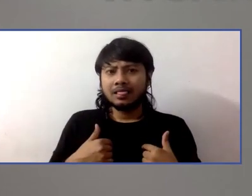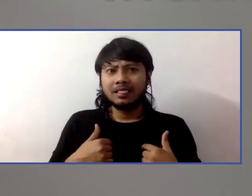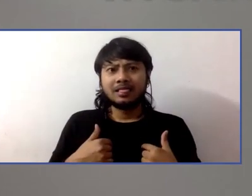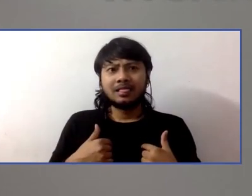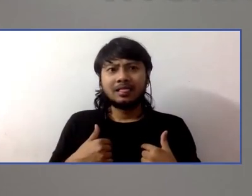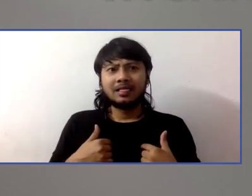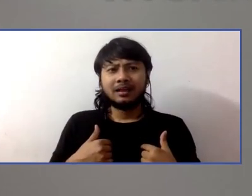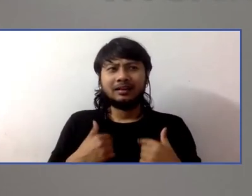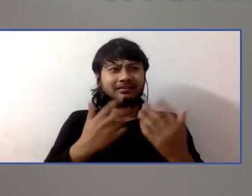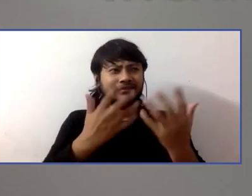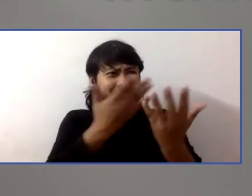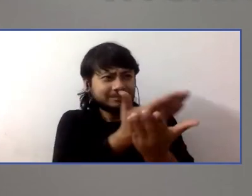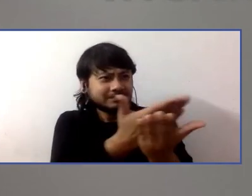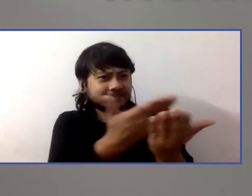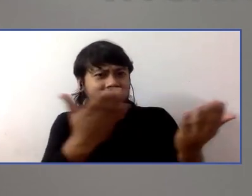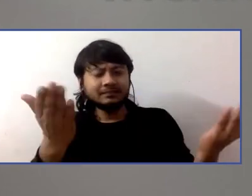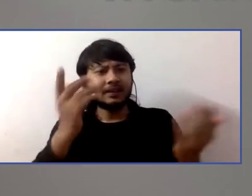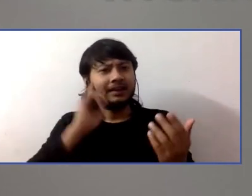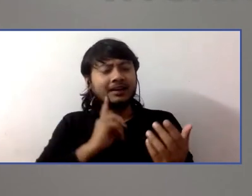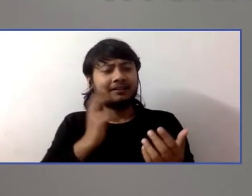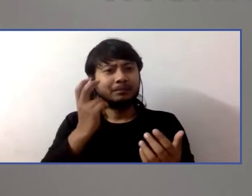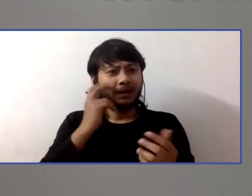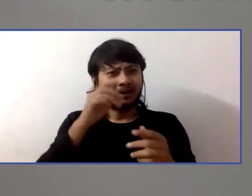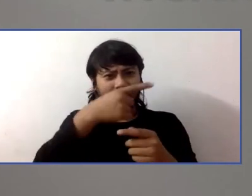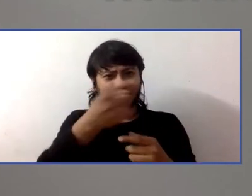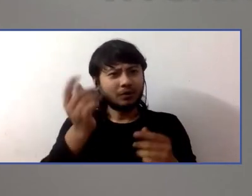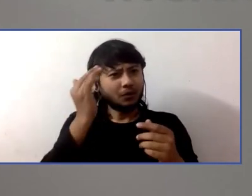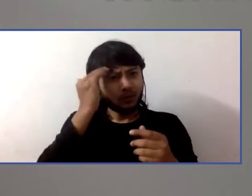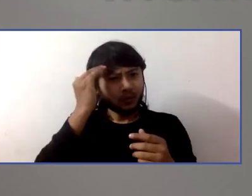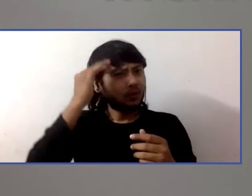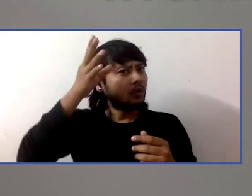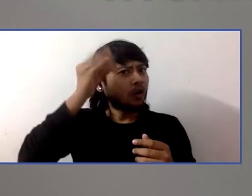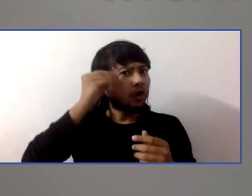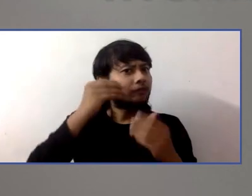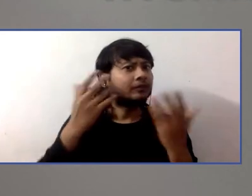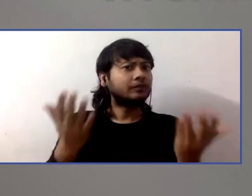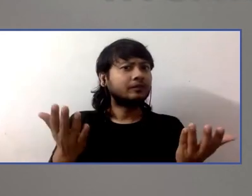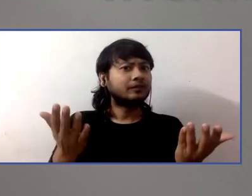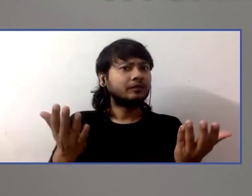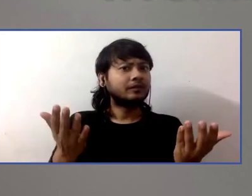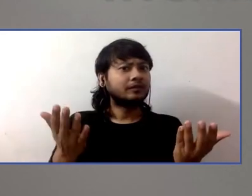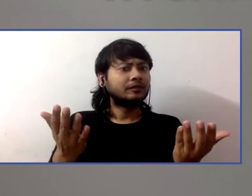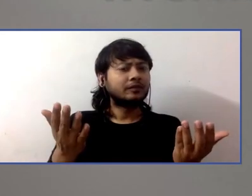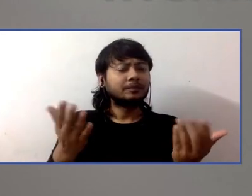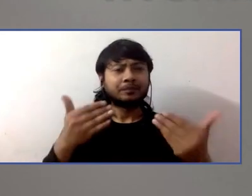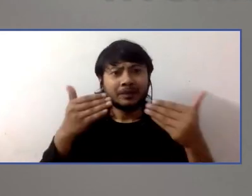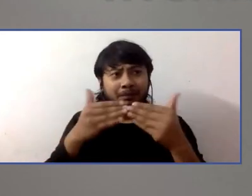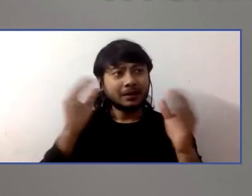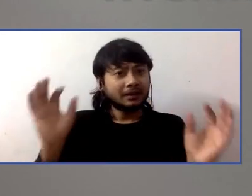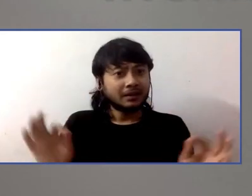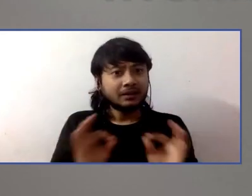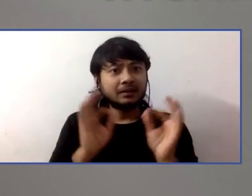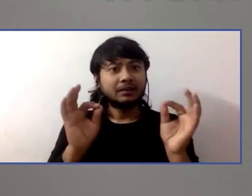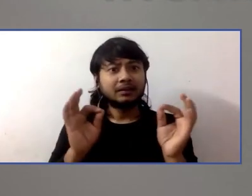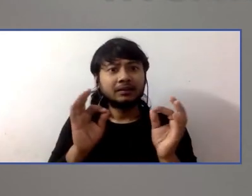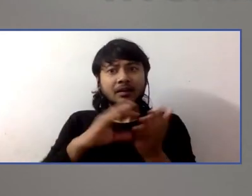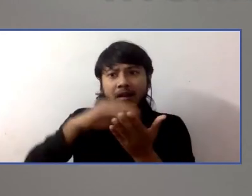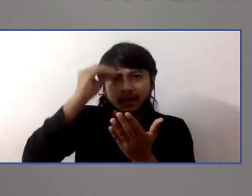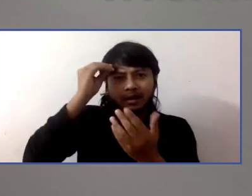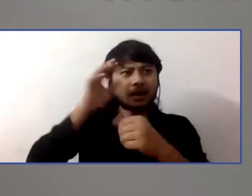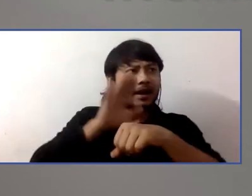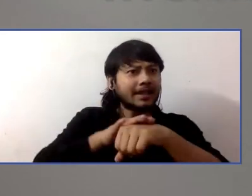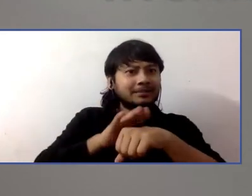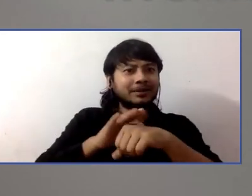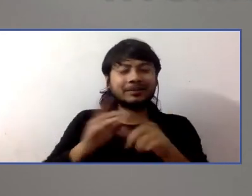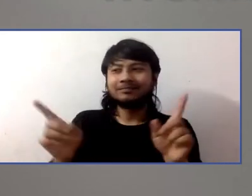who knew very little of the DeafBlind community, and maybe didn't have any opportunity to interact with that community, could enjoy an experience side by side